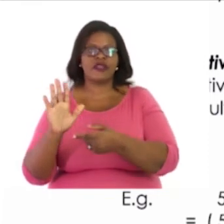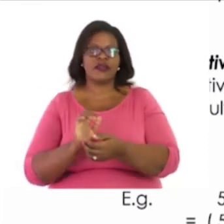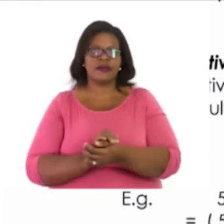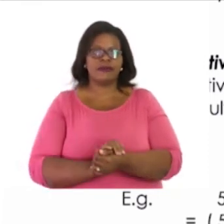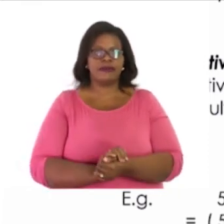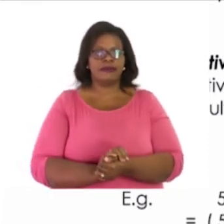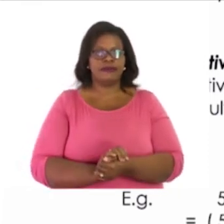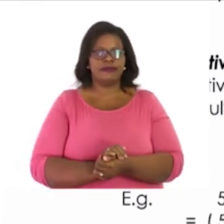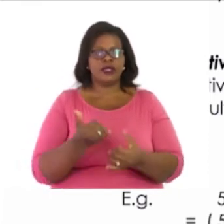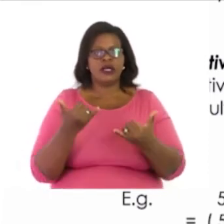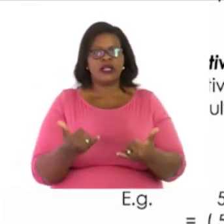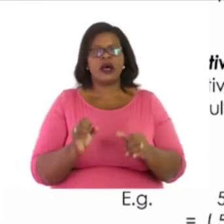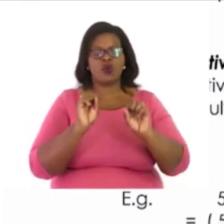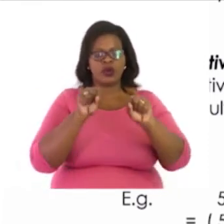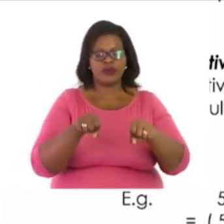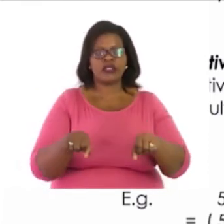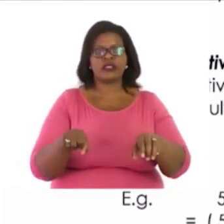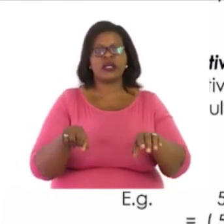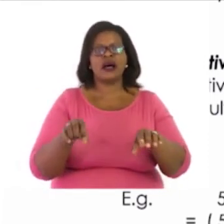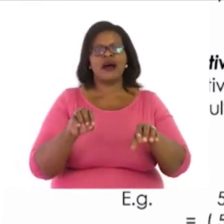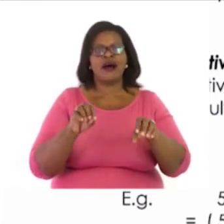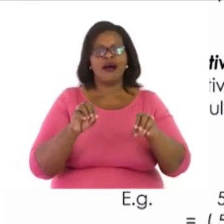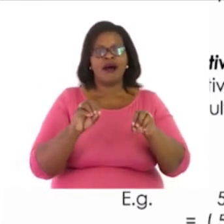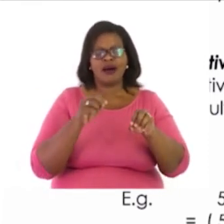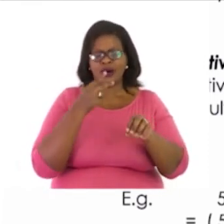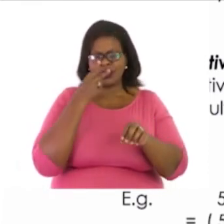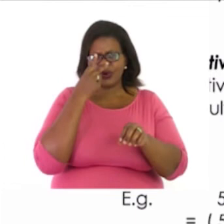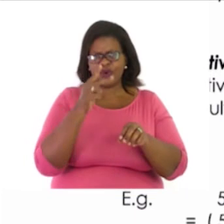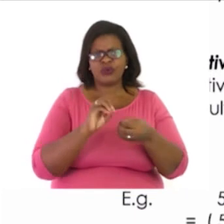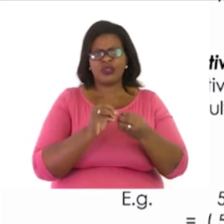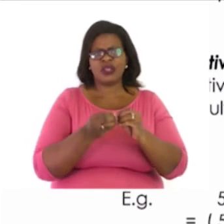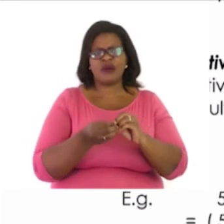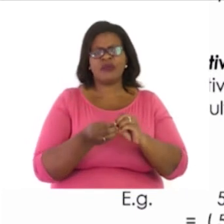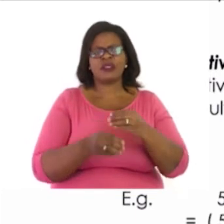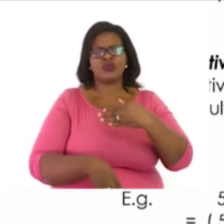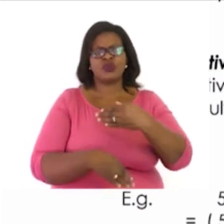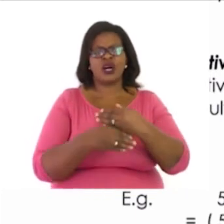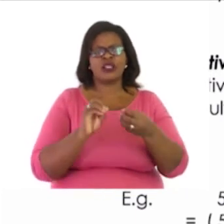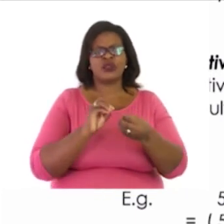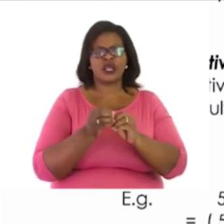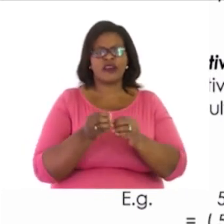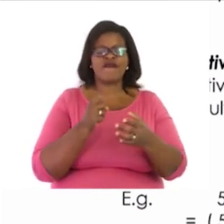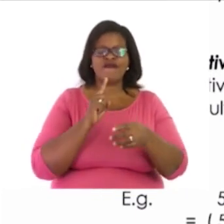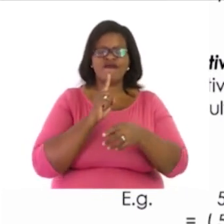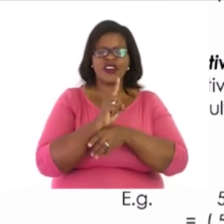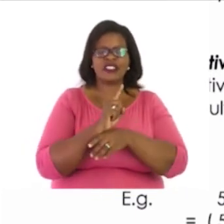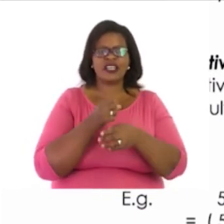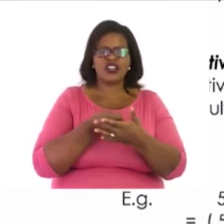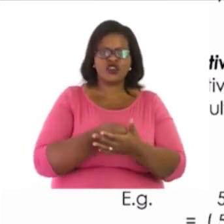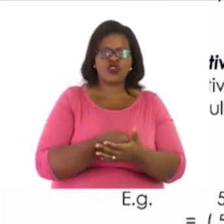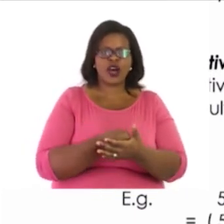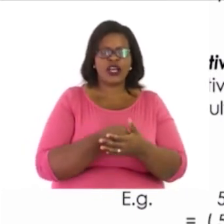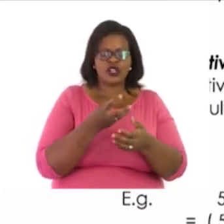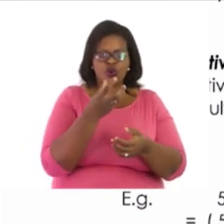Now, we have to group numbers together. Now, what we do here is we try to group numbers together to